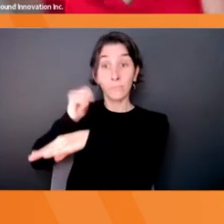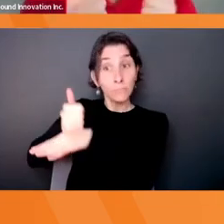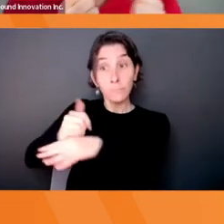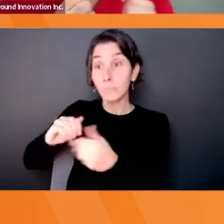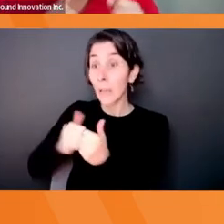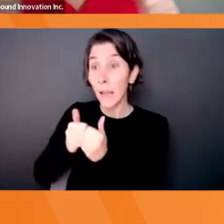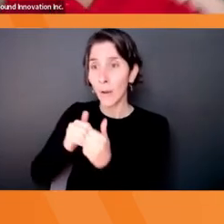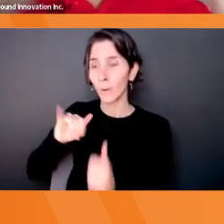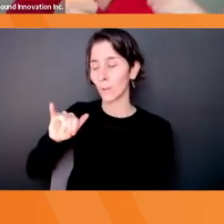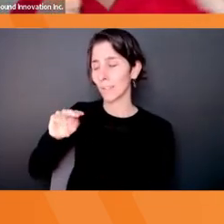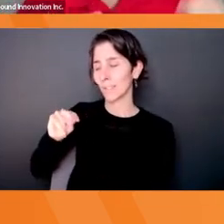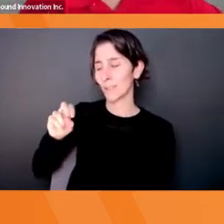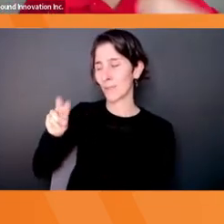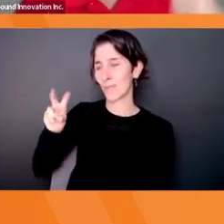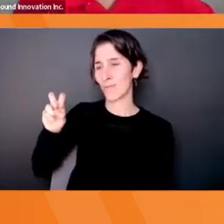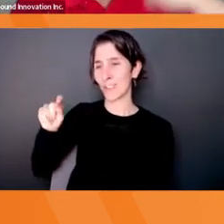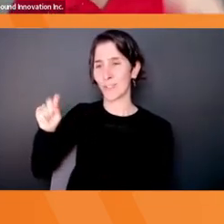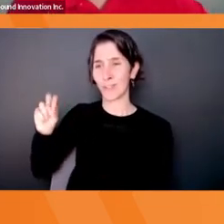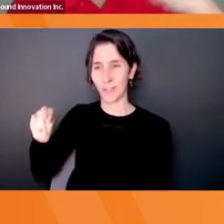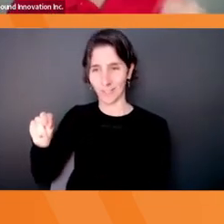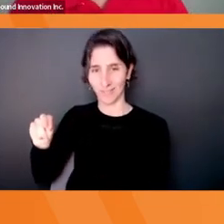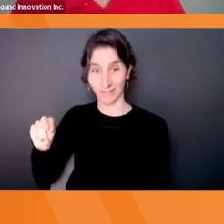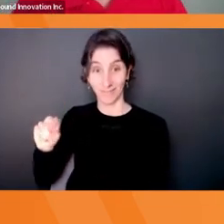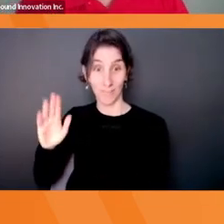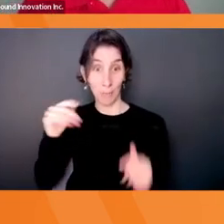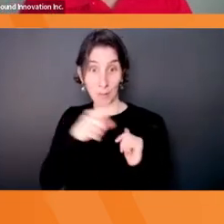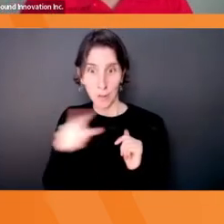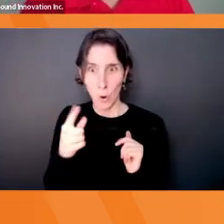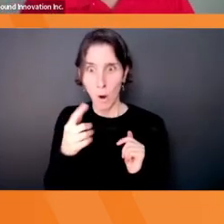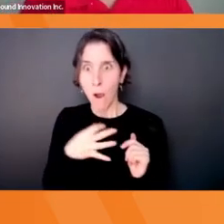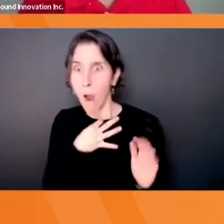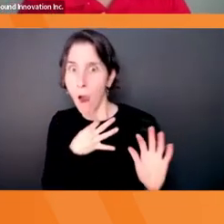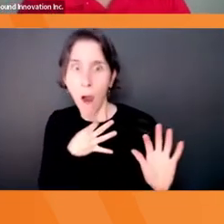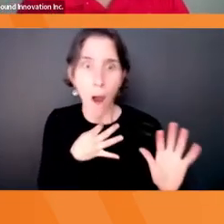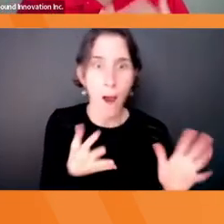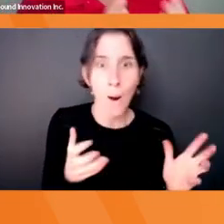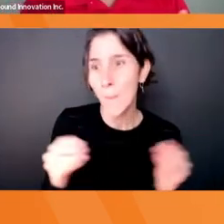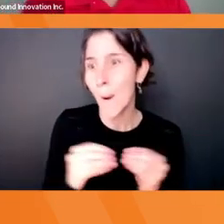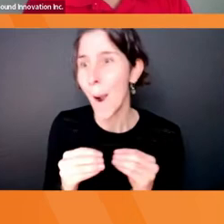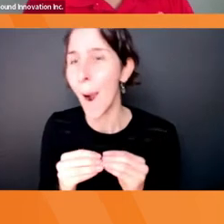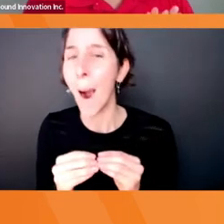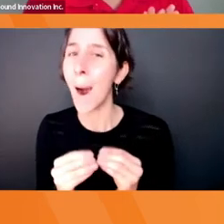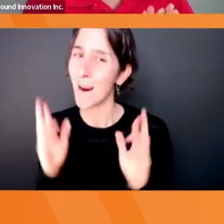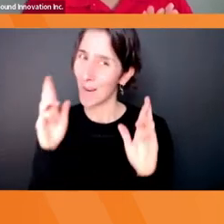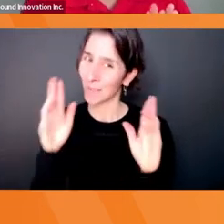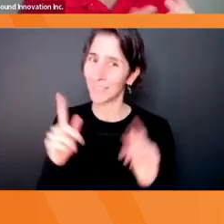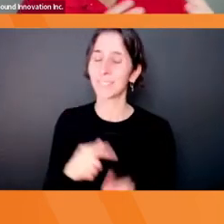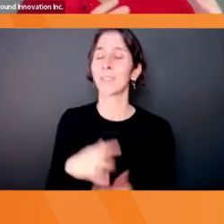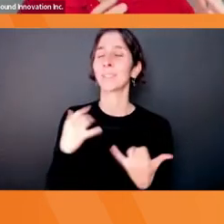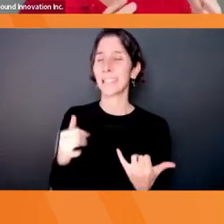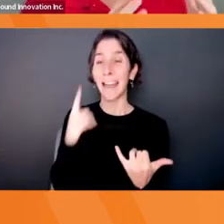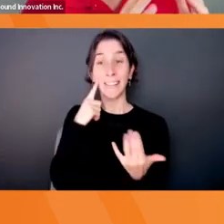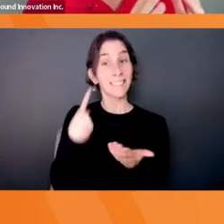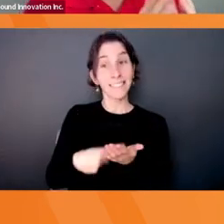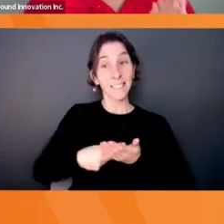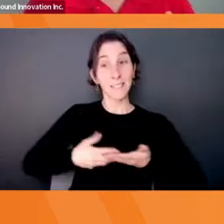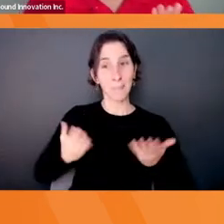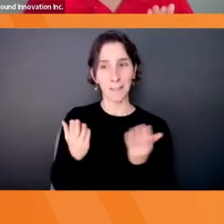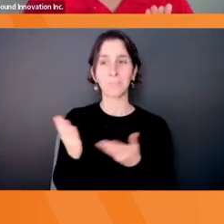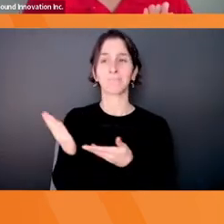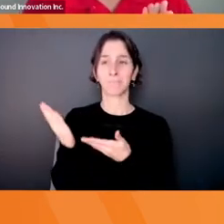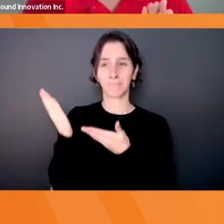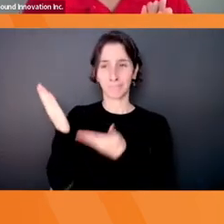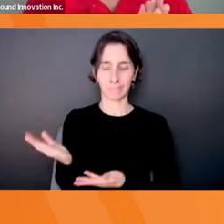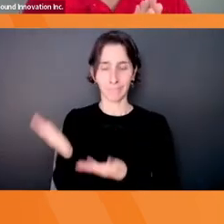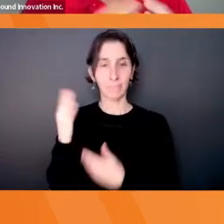hopefully I got you a little bit hooked. This is why we need this innovation so much. But here's the journey that we're going to take. So we're going to talk